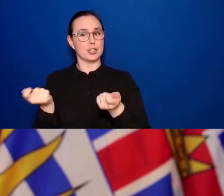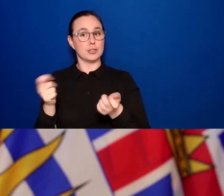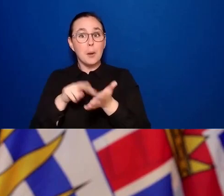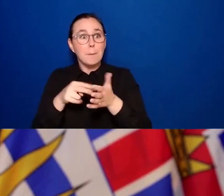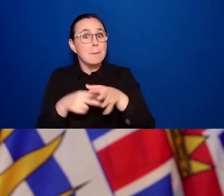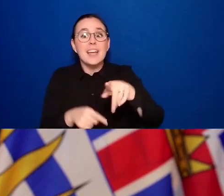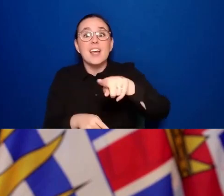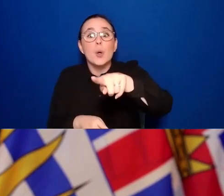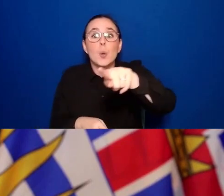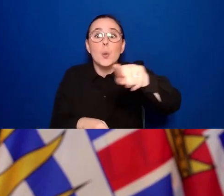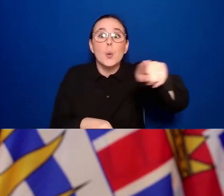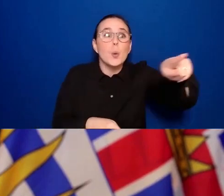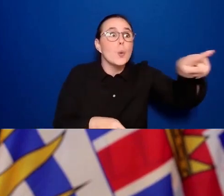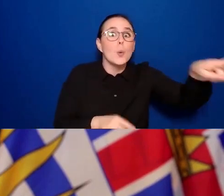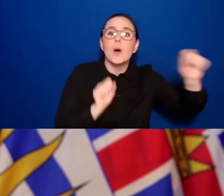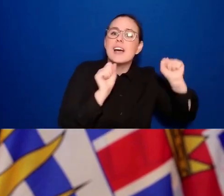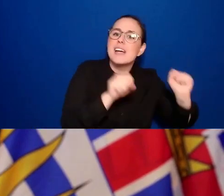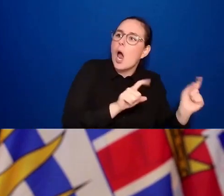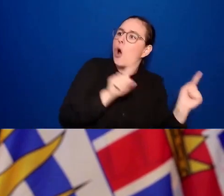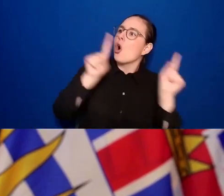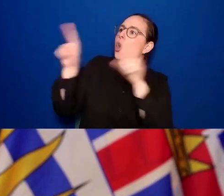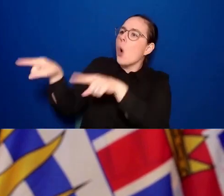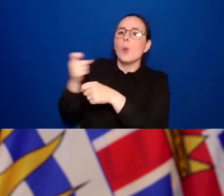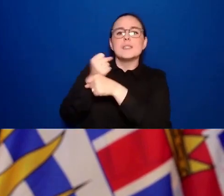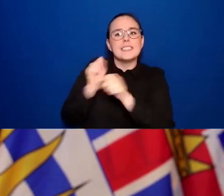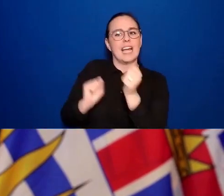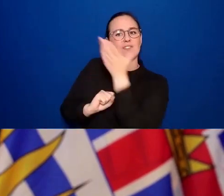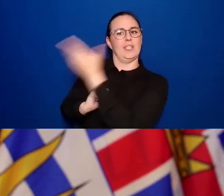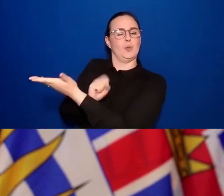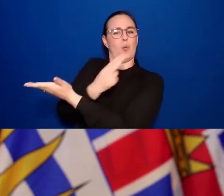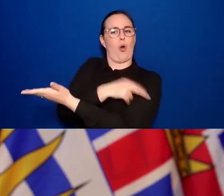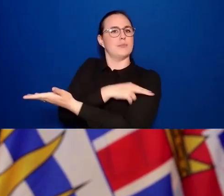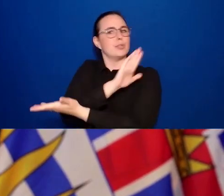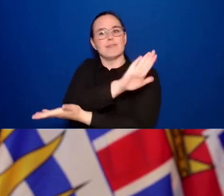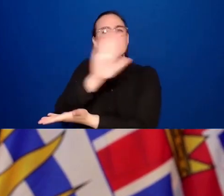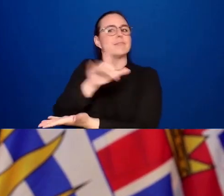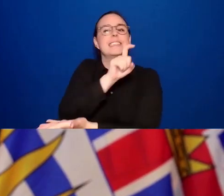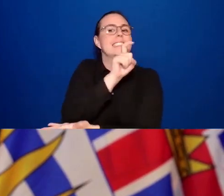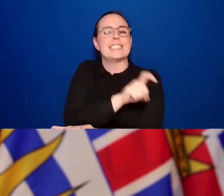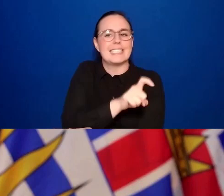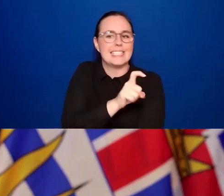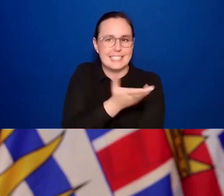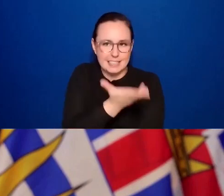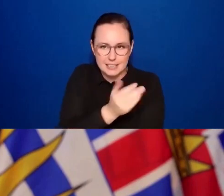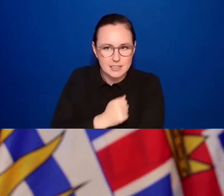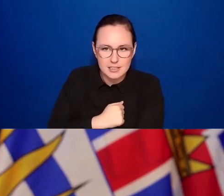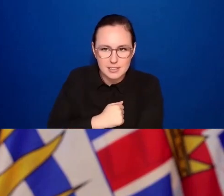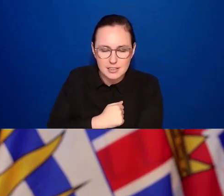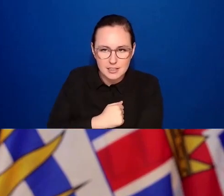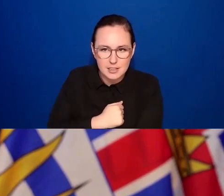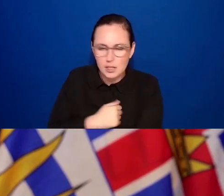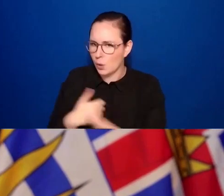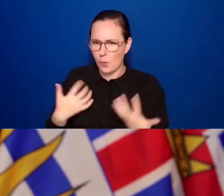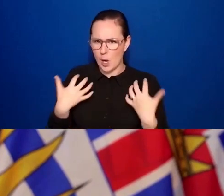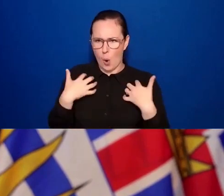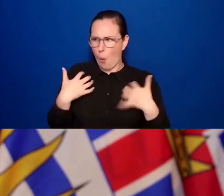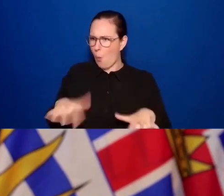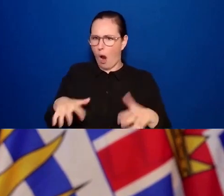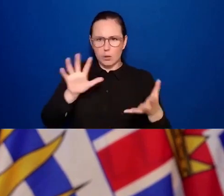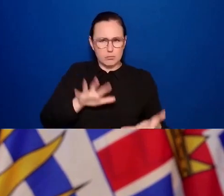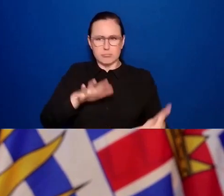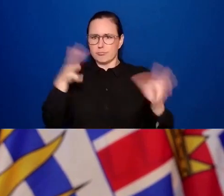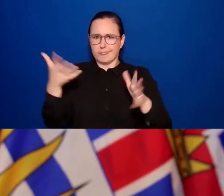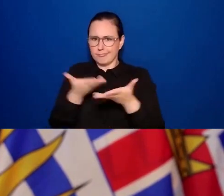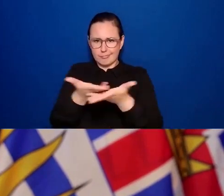can get the care that they need. And, of course, to minimize the disruption of society because we know that has effects